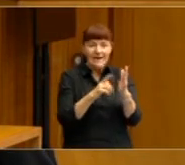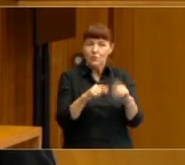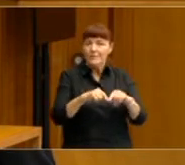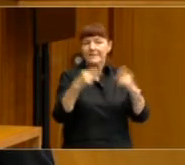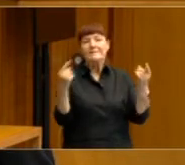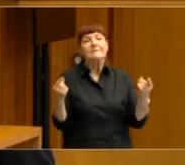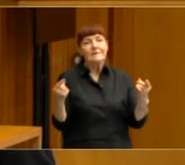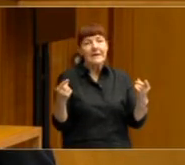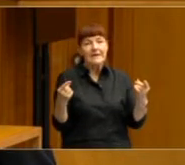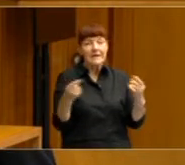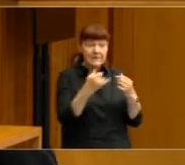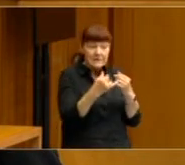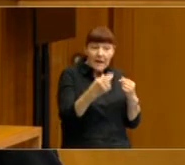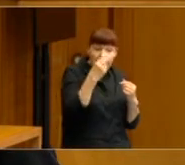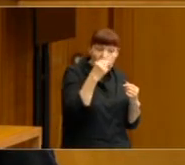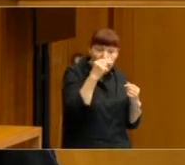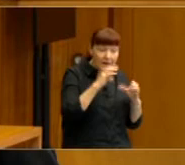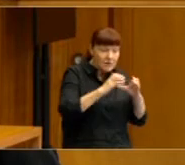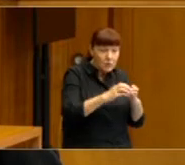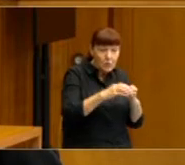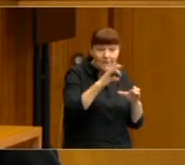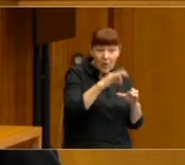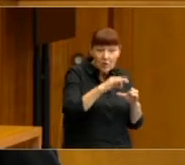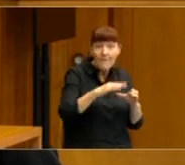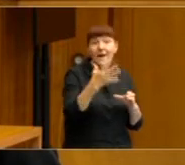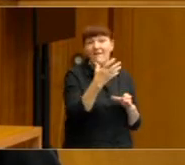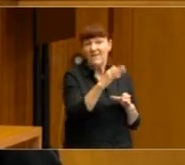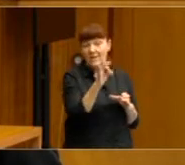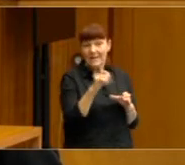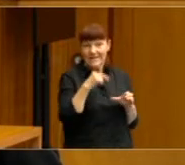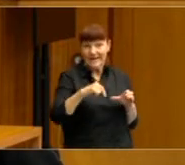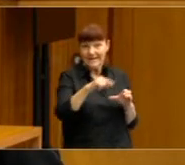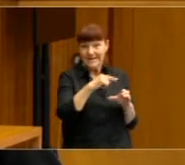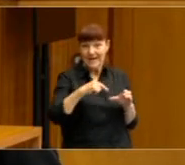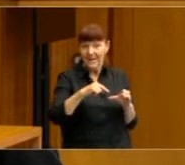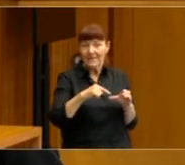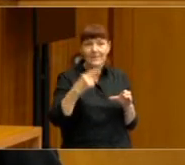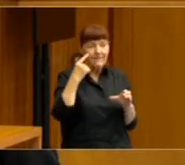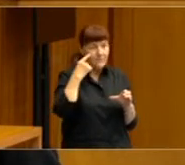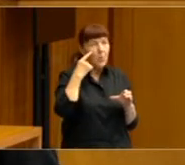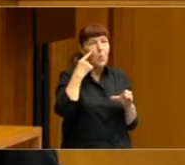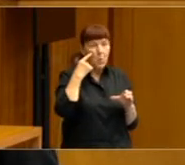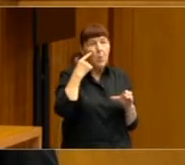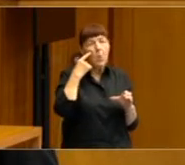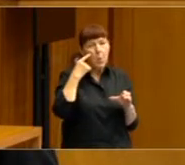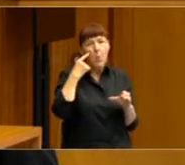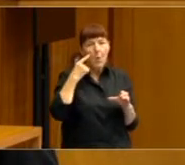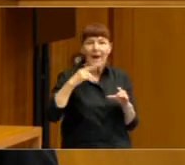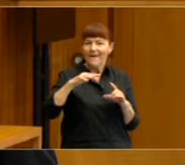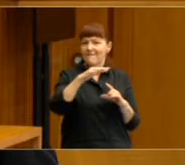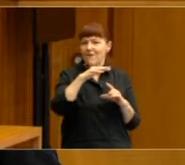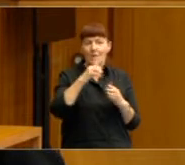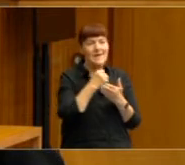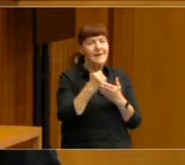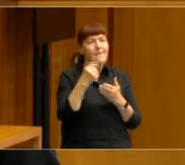look at the youngest group of voters, it was about 50% of them that saw the environment as being their top concern.